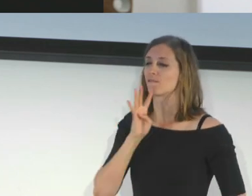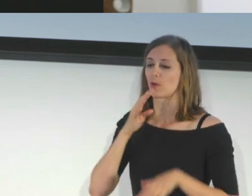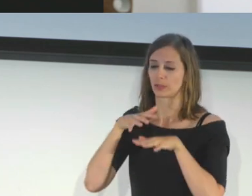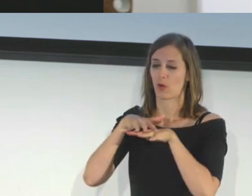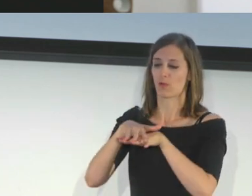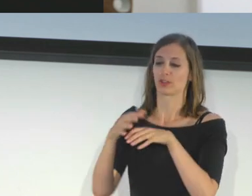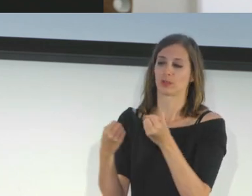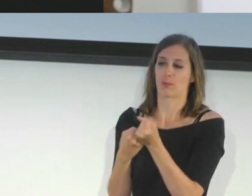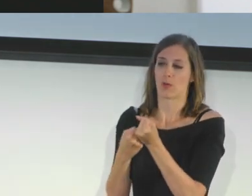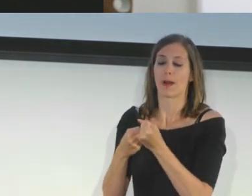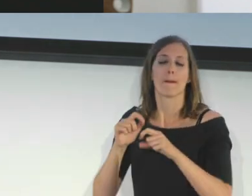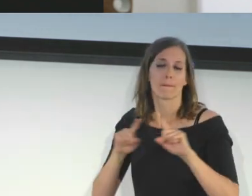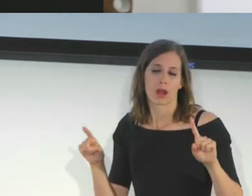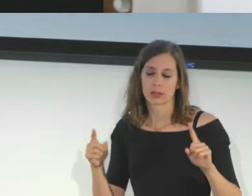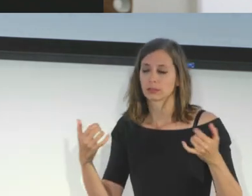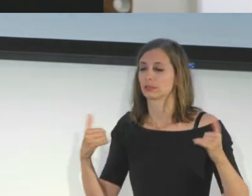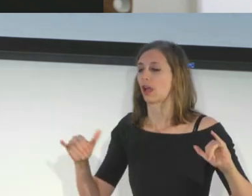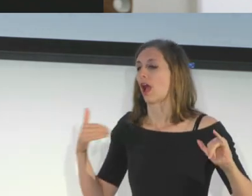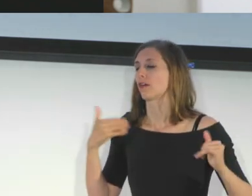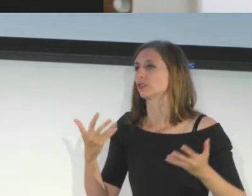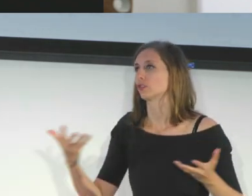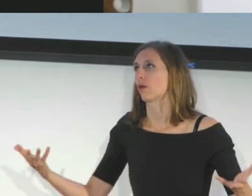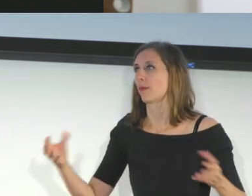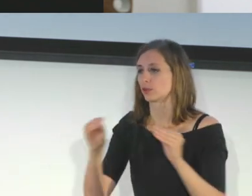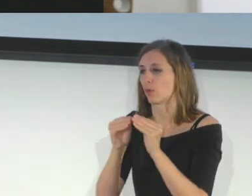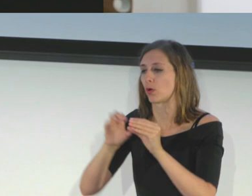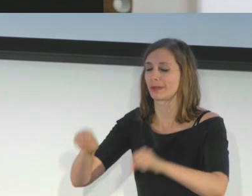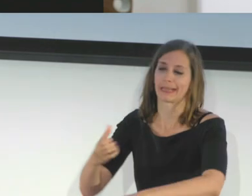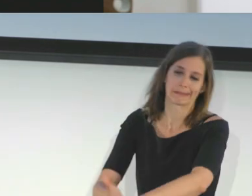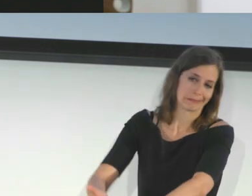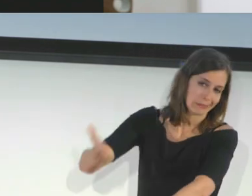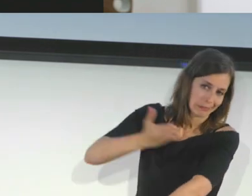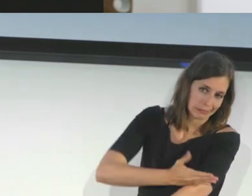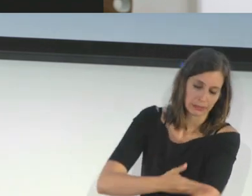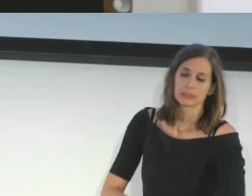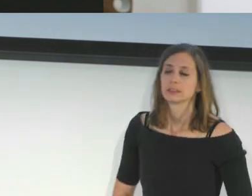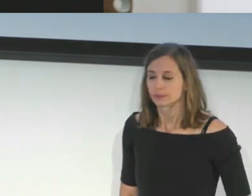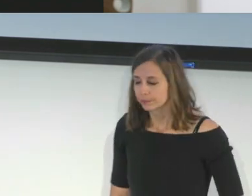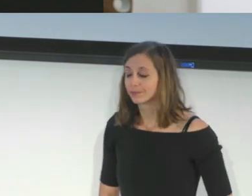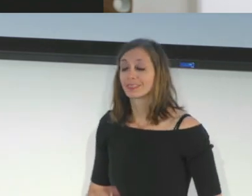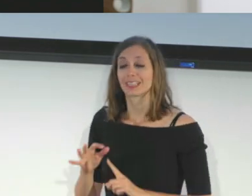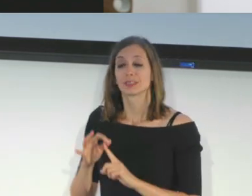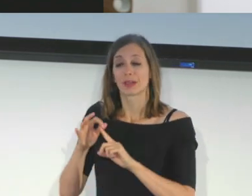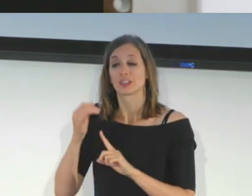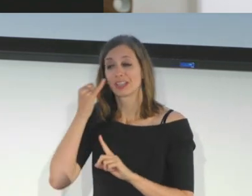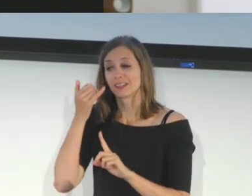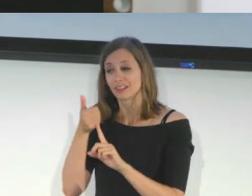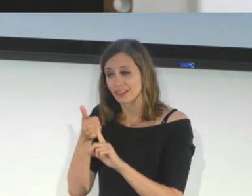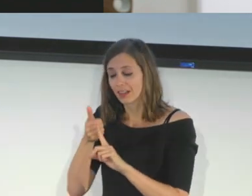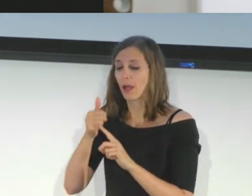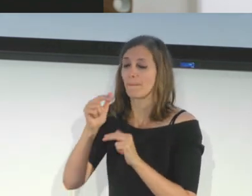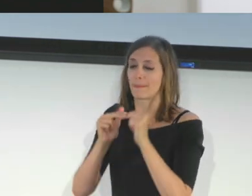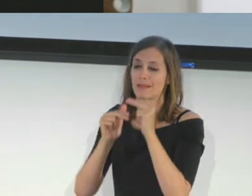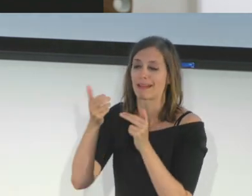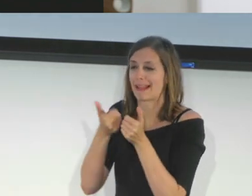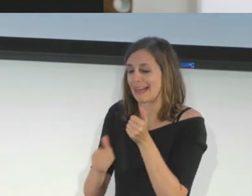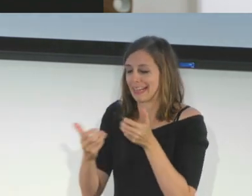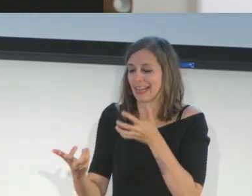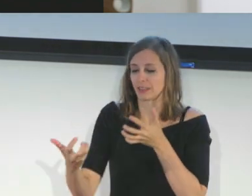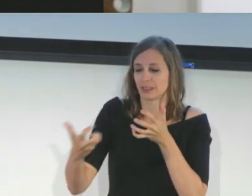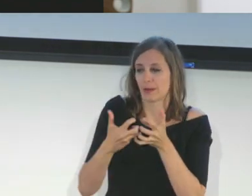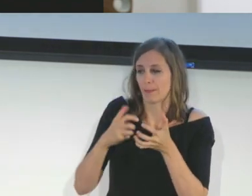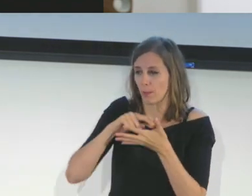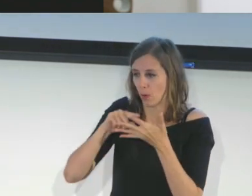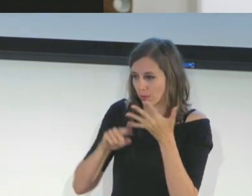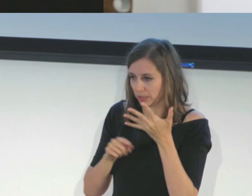great VoiceOver support, but there's still a lot you can do to support people with low vision who aren't using your app with VoiceOver, especially if you're